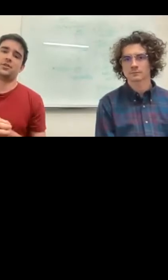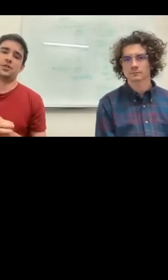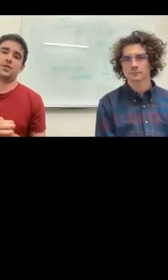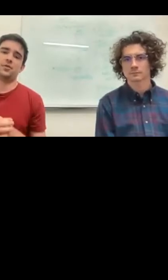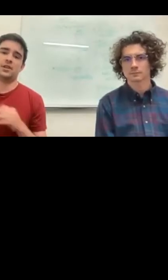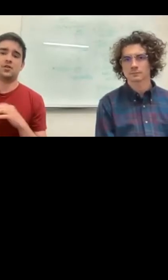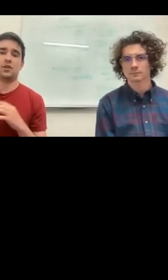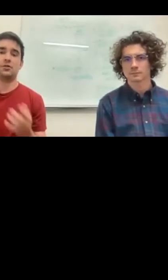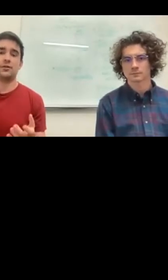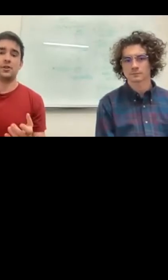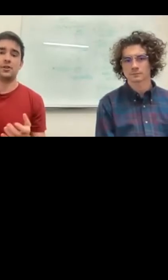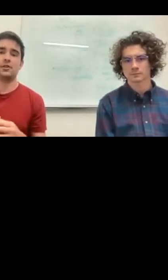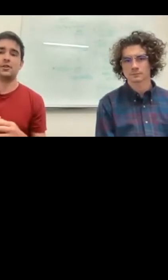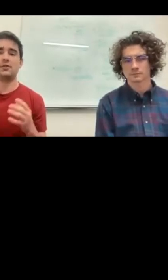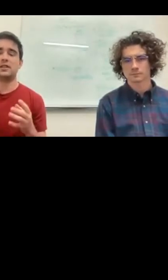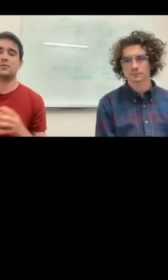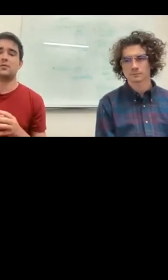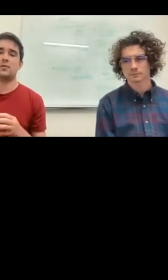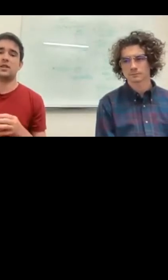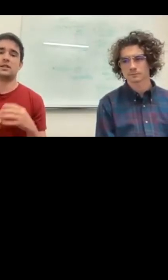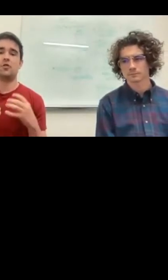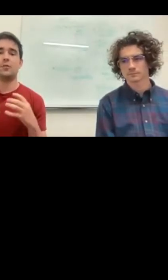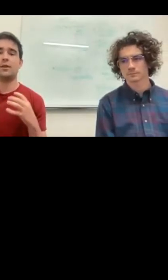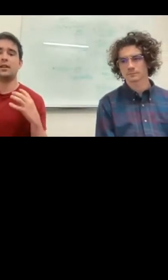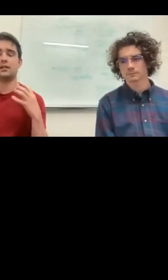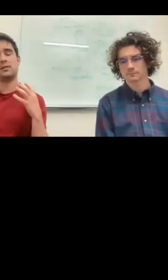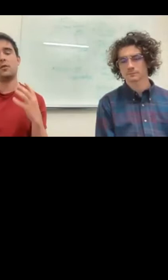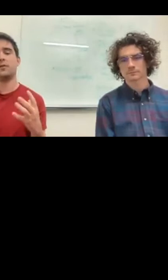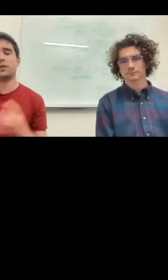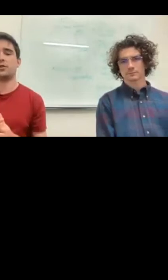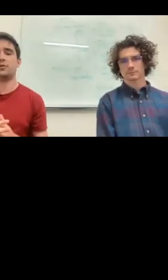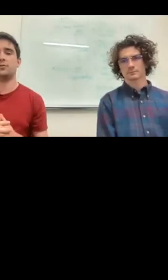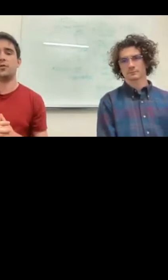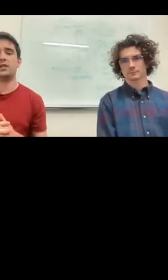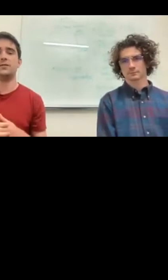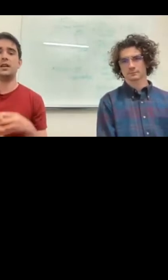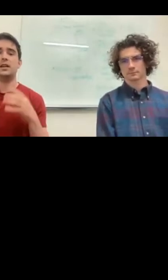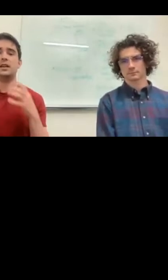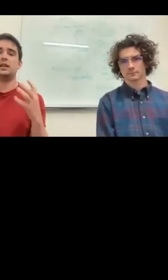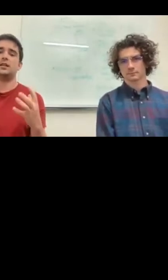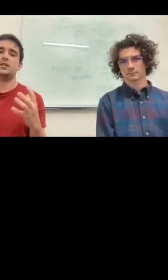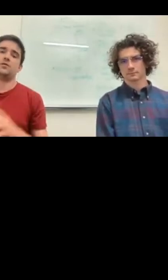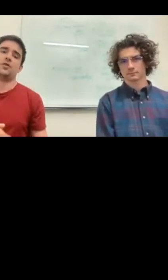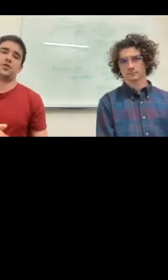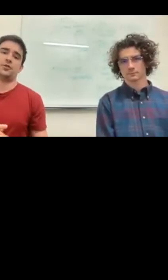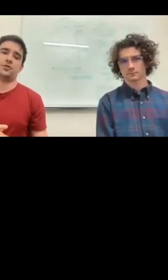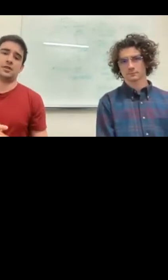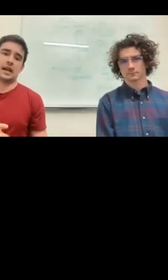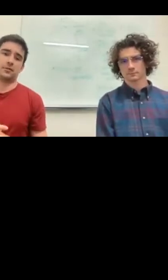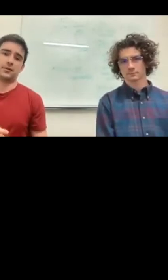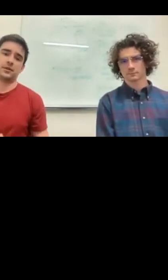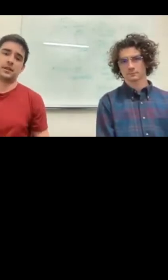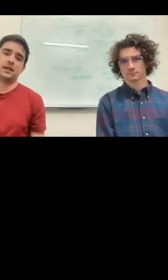relationship between structure and function, usually this means incorporating a small functional motif into a larger